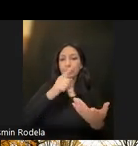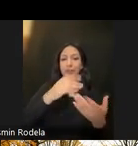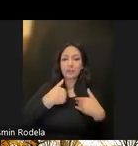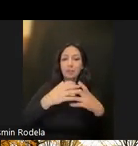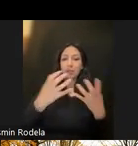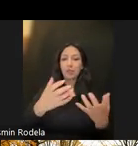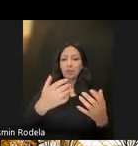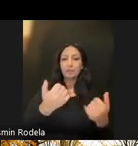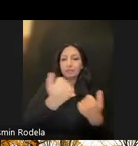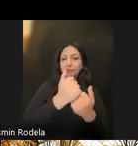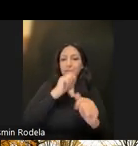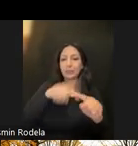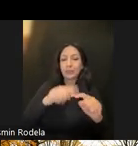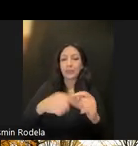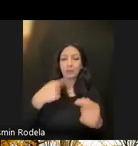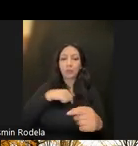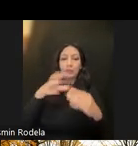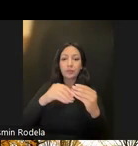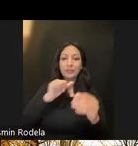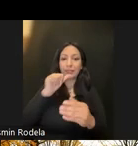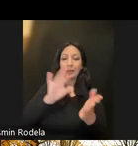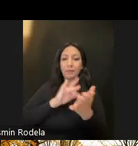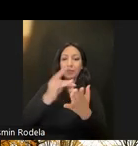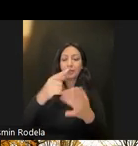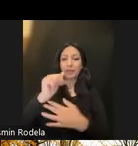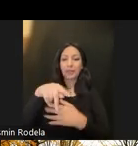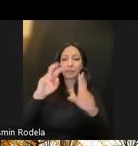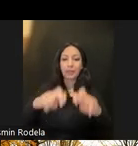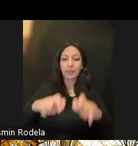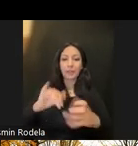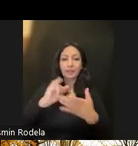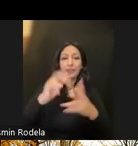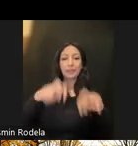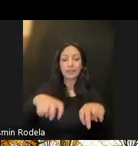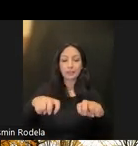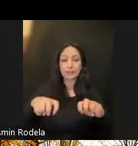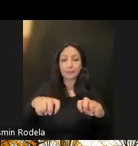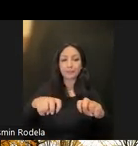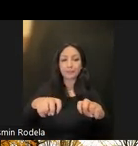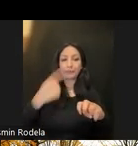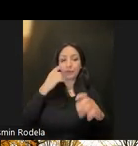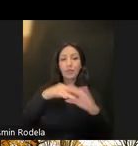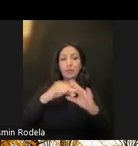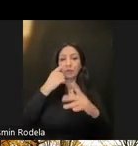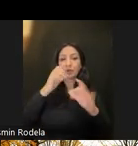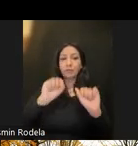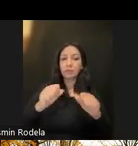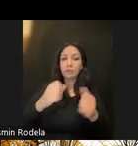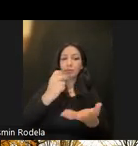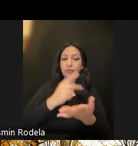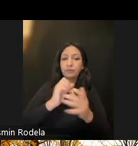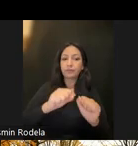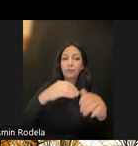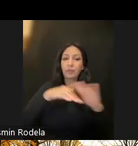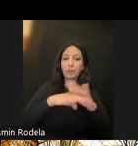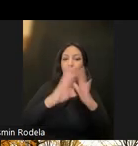we are also including in our non-Medi-Cal gap analysis an analysis of access to affordable and accessible housing,